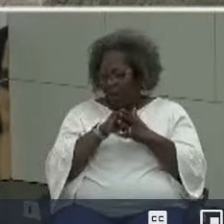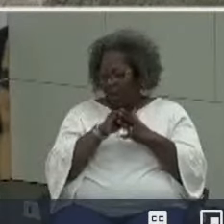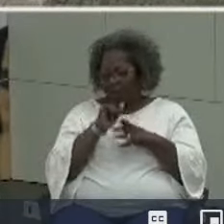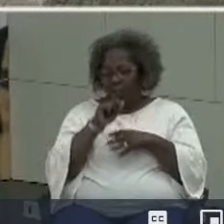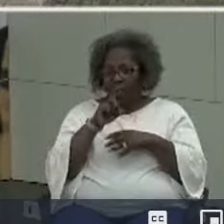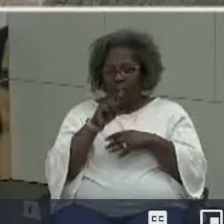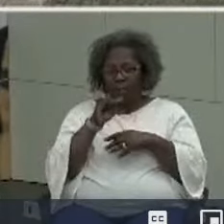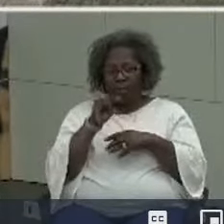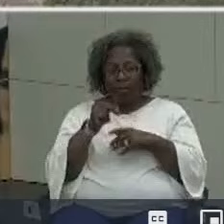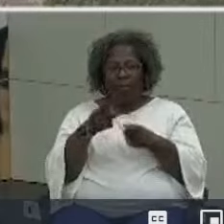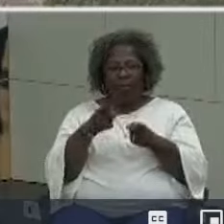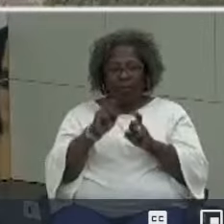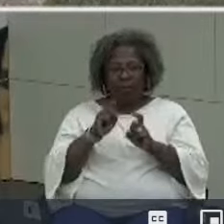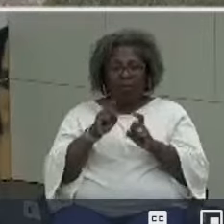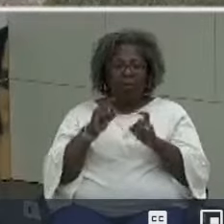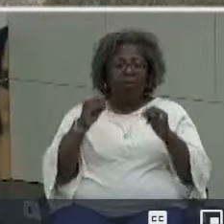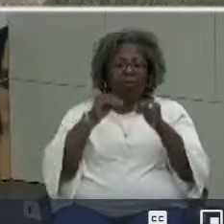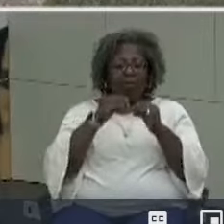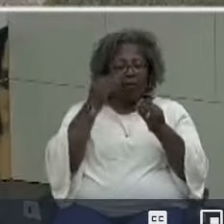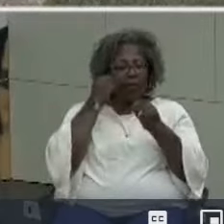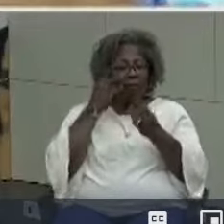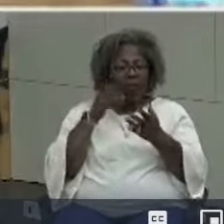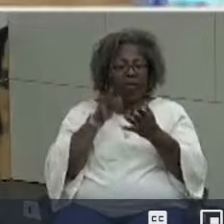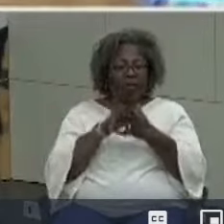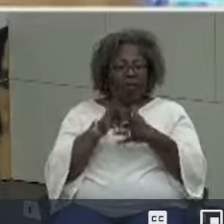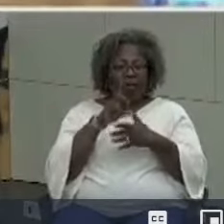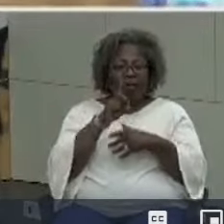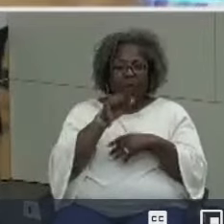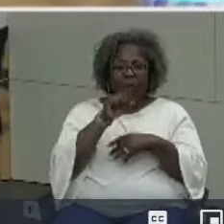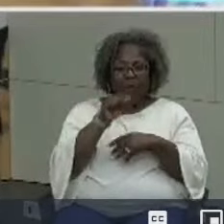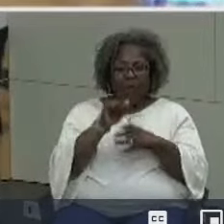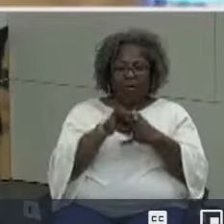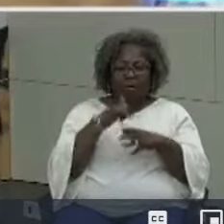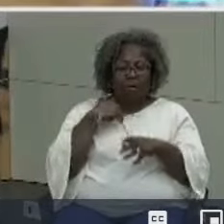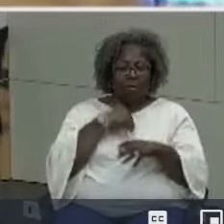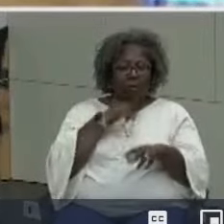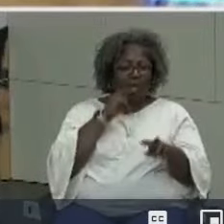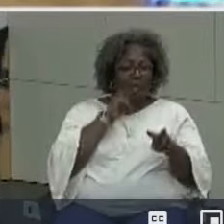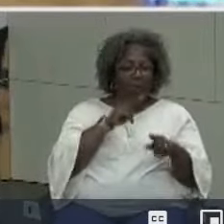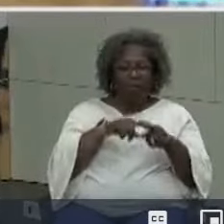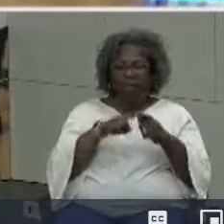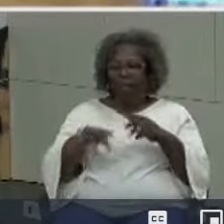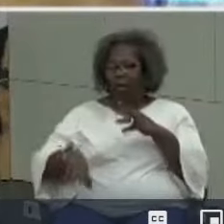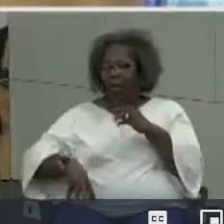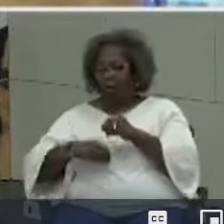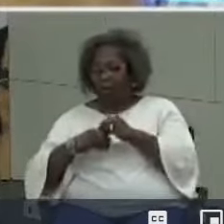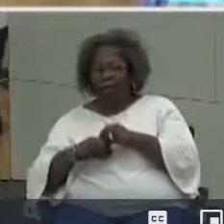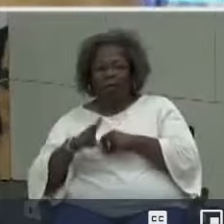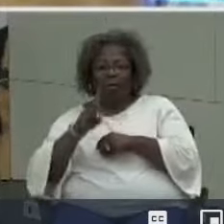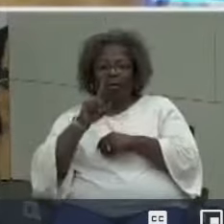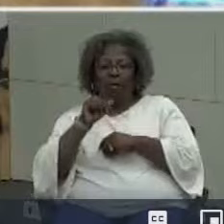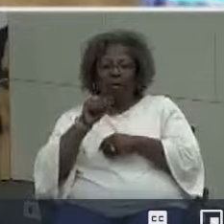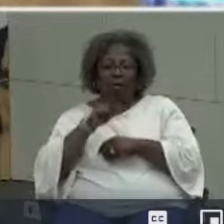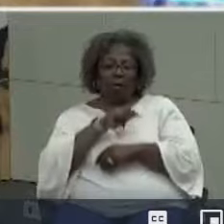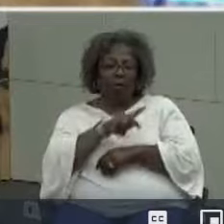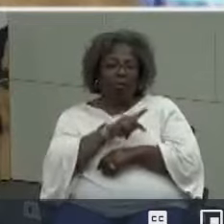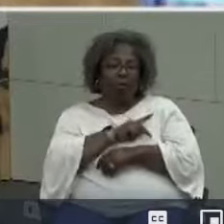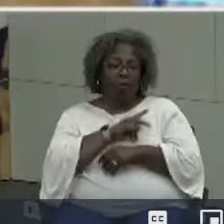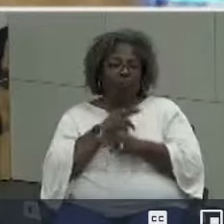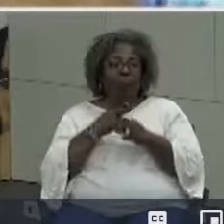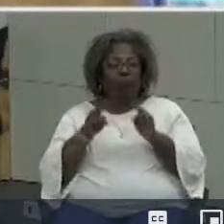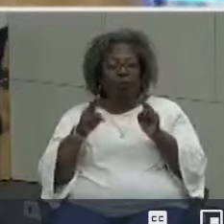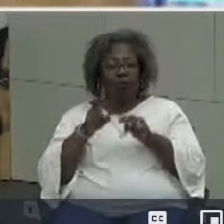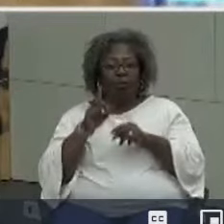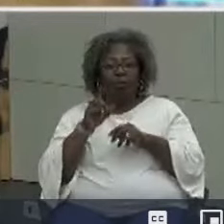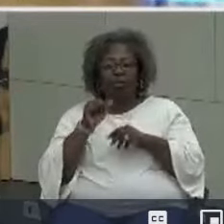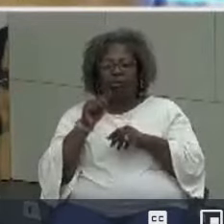is trying to give us additional information so there's the there's the data that we're monitoring and then there's additional data i personally appreciate the additional data but